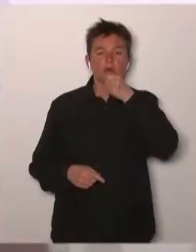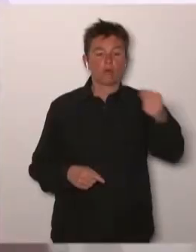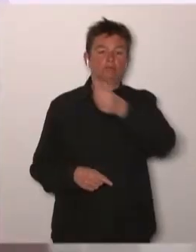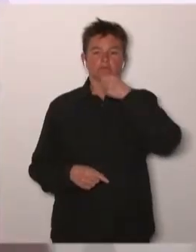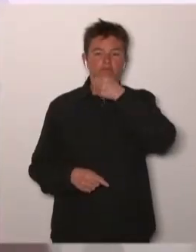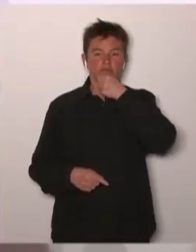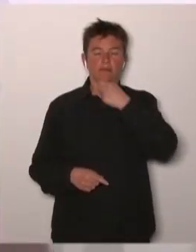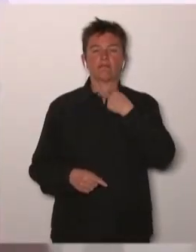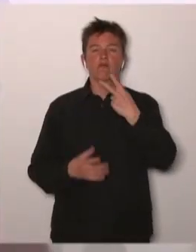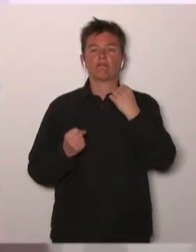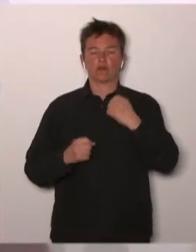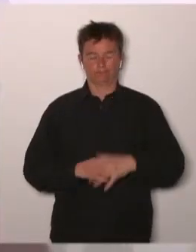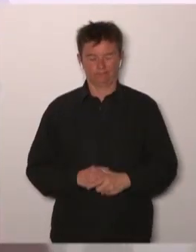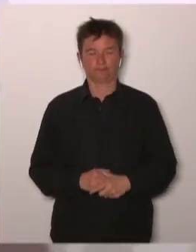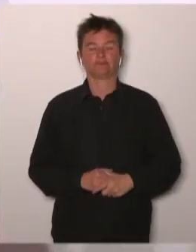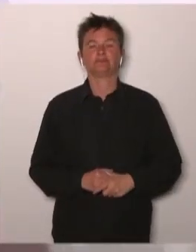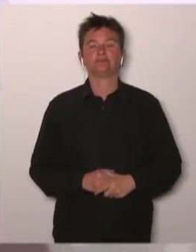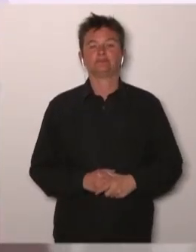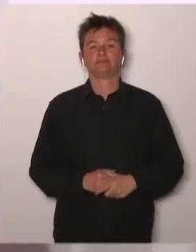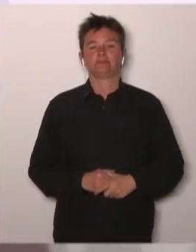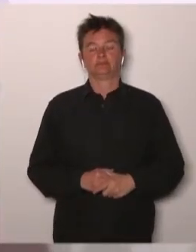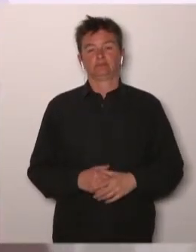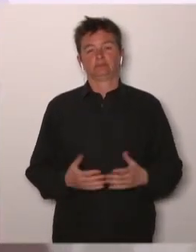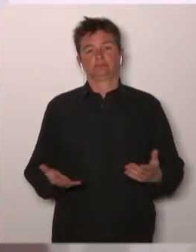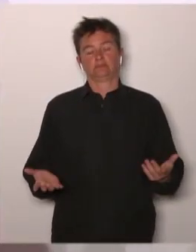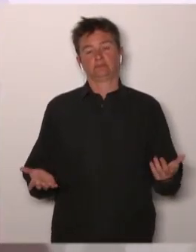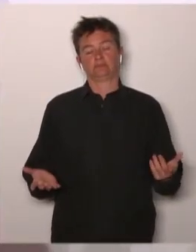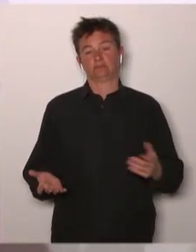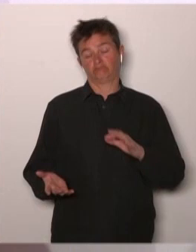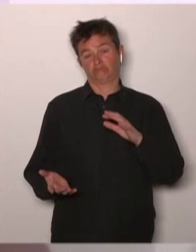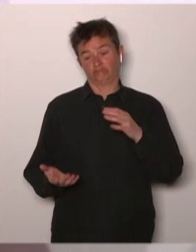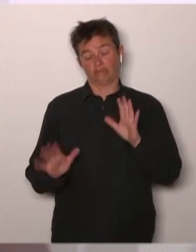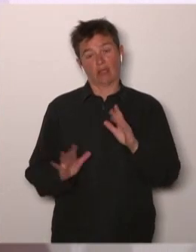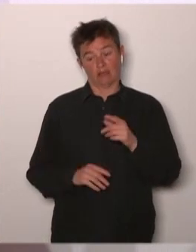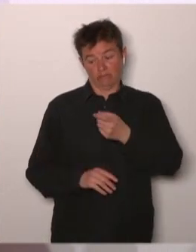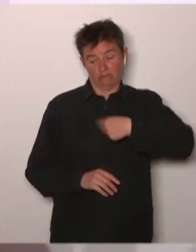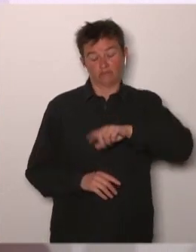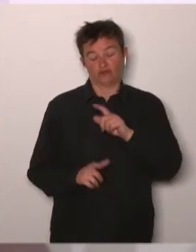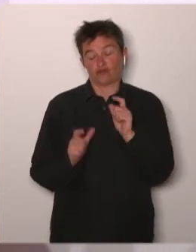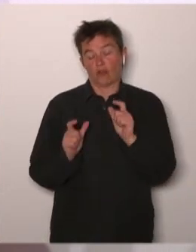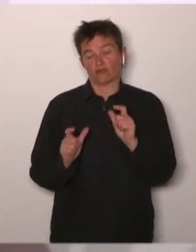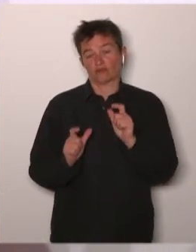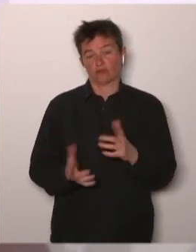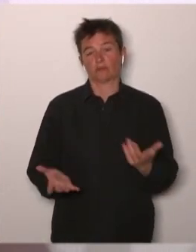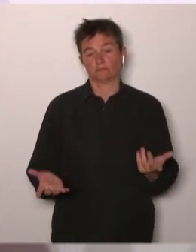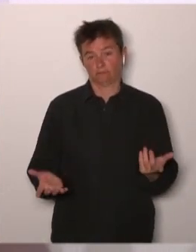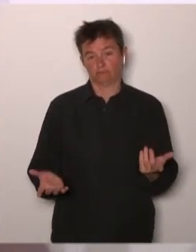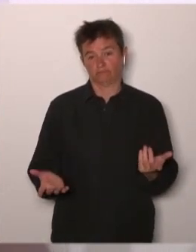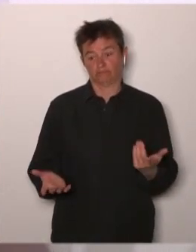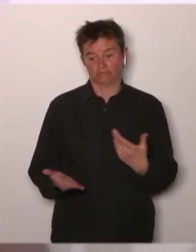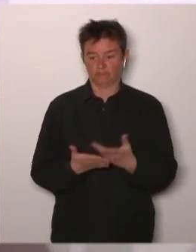no I think we are very lucky we have unique unique opportunities today in cancer